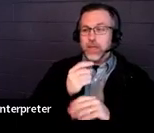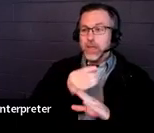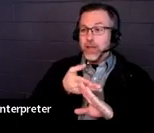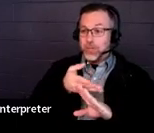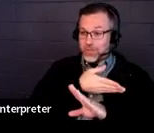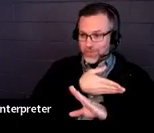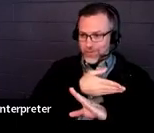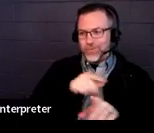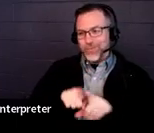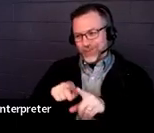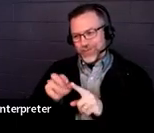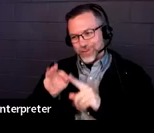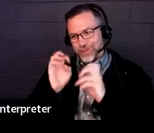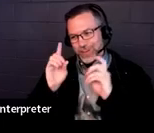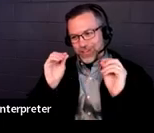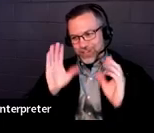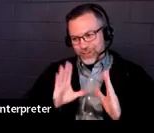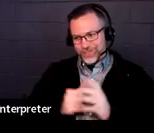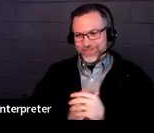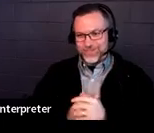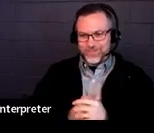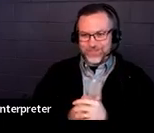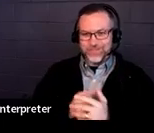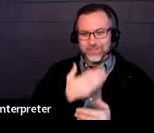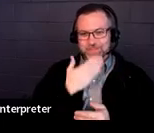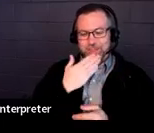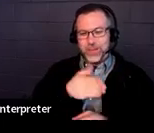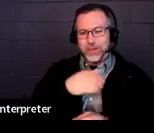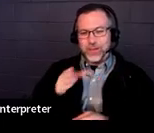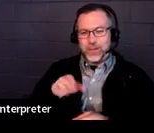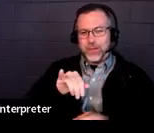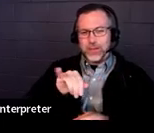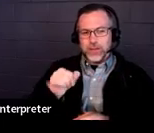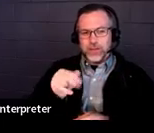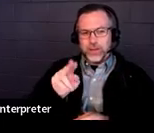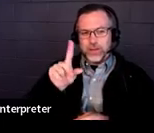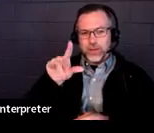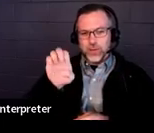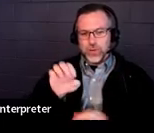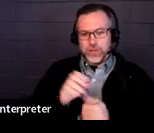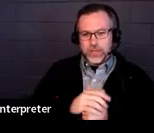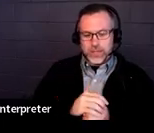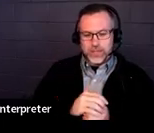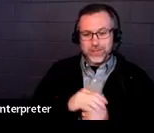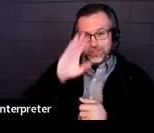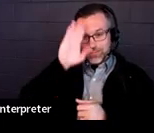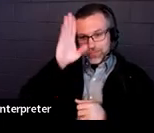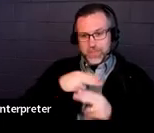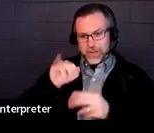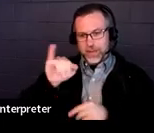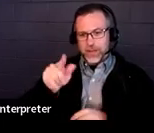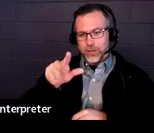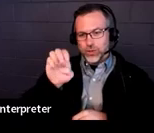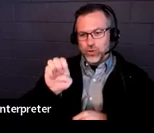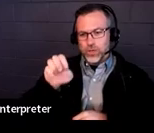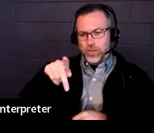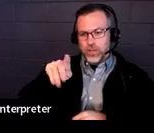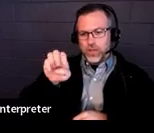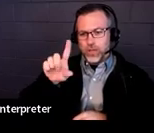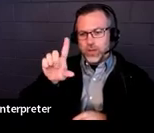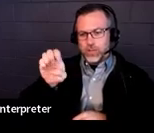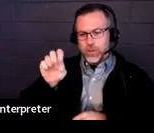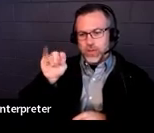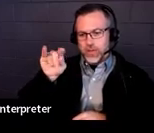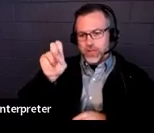I was also a special education teacher. Thank you. And Julie? Hi, I'm Julie Pelletier. I've been with the